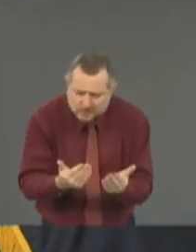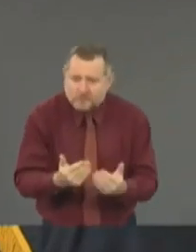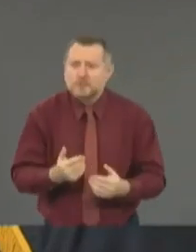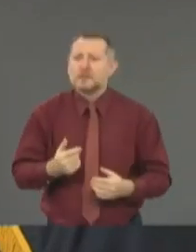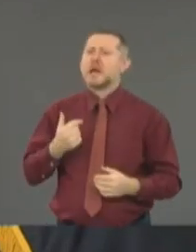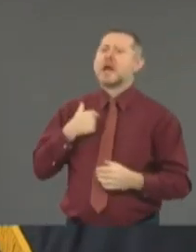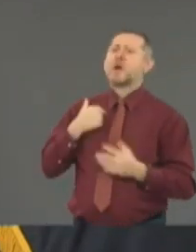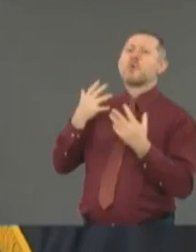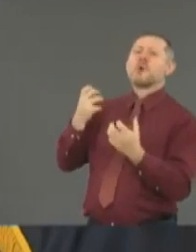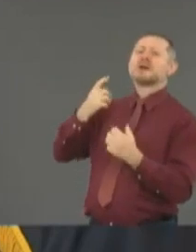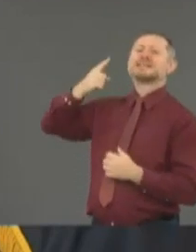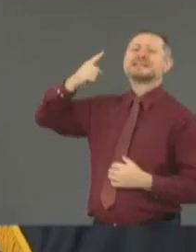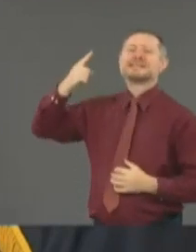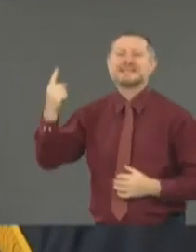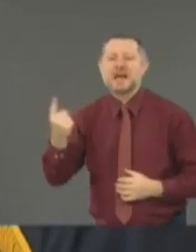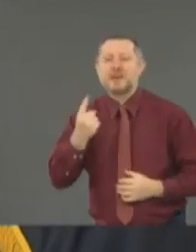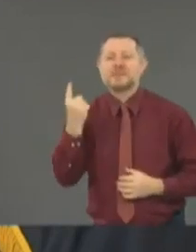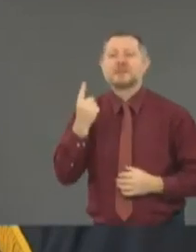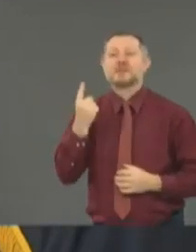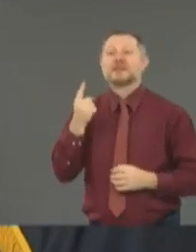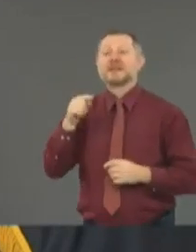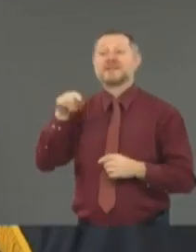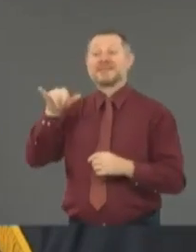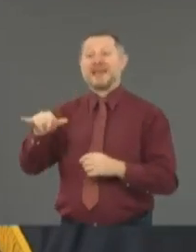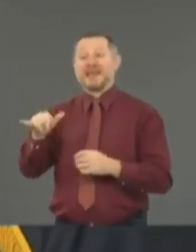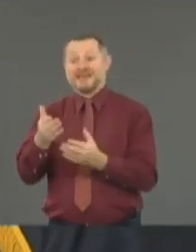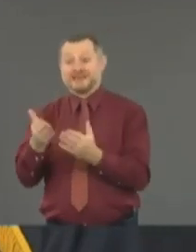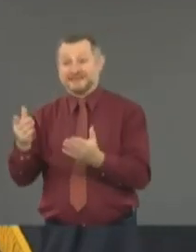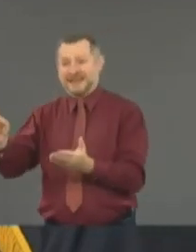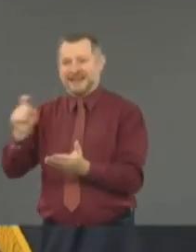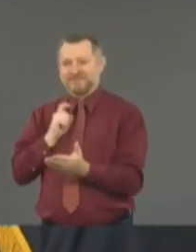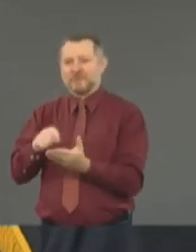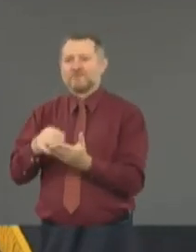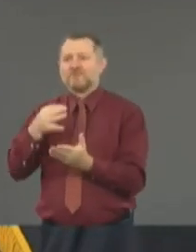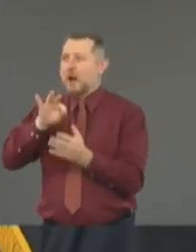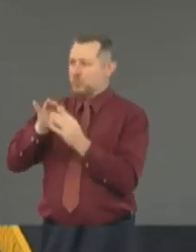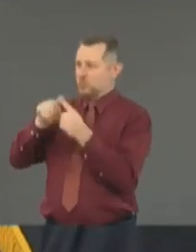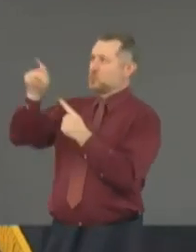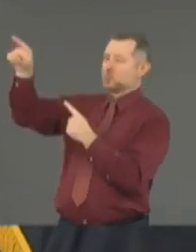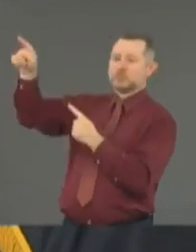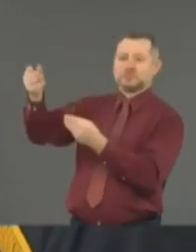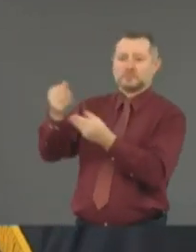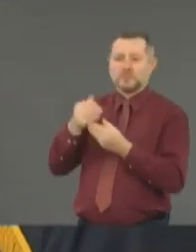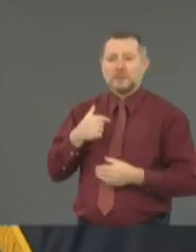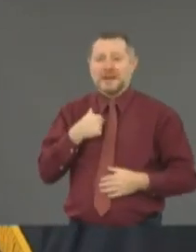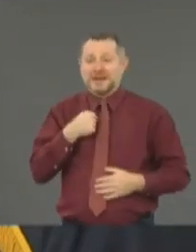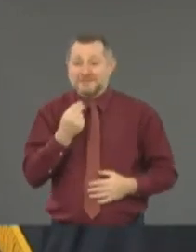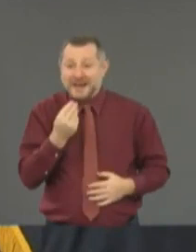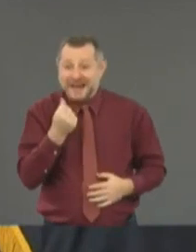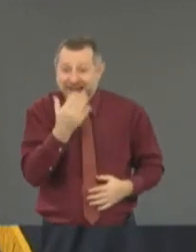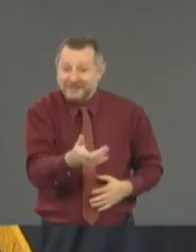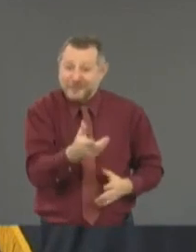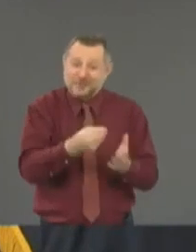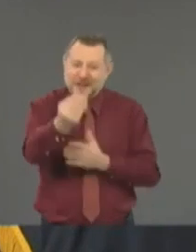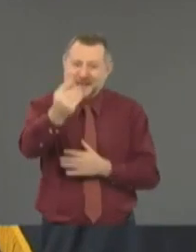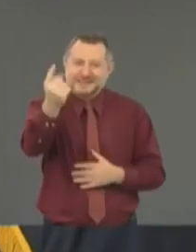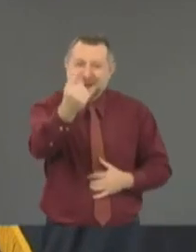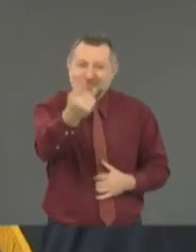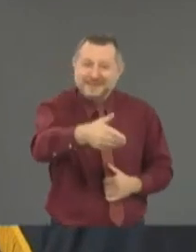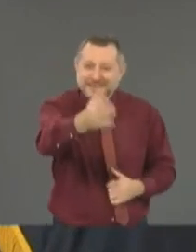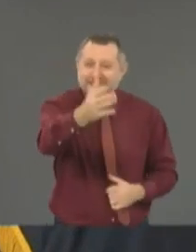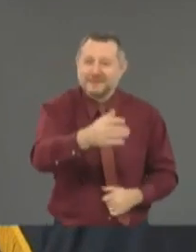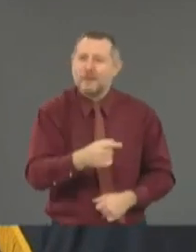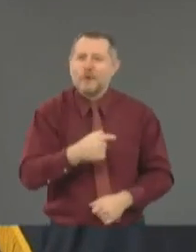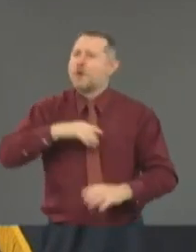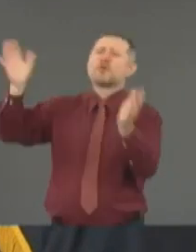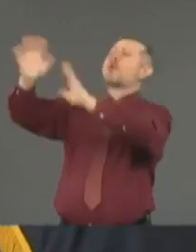something that just means something to you. I said, how about I give you money and then you buy something that you think? She said, no, no,